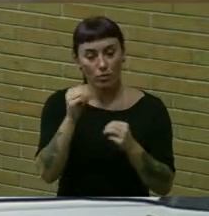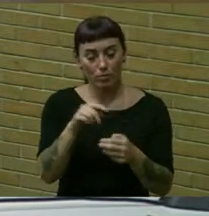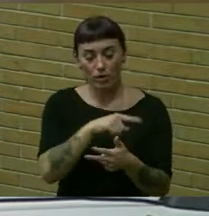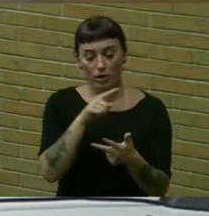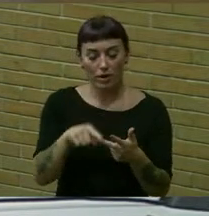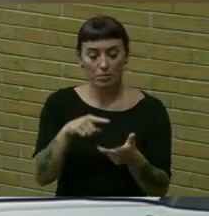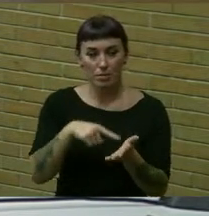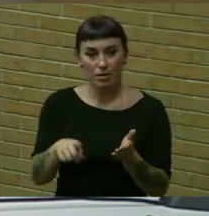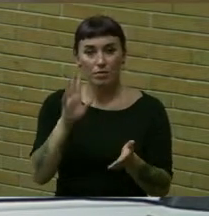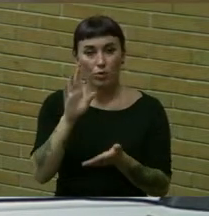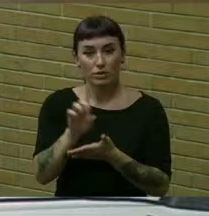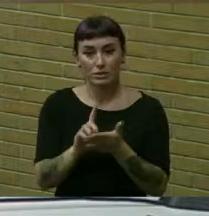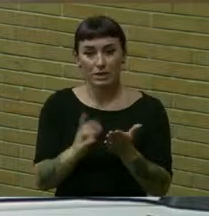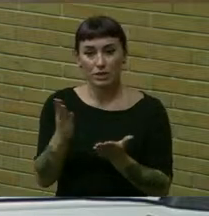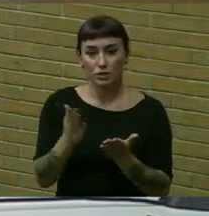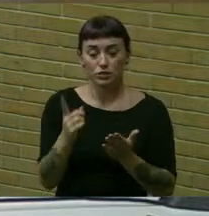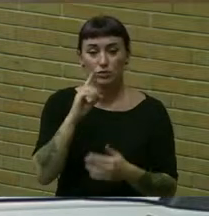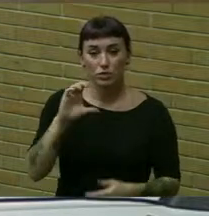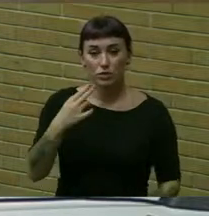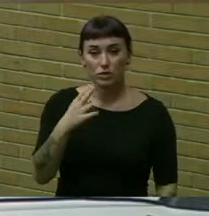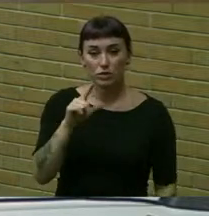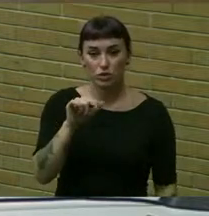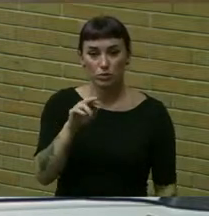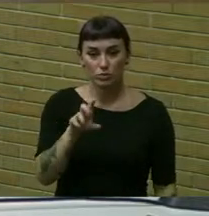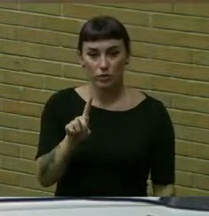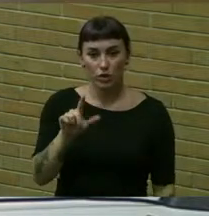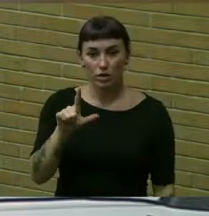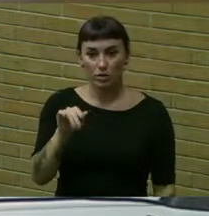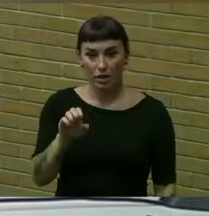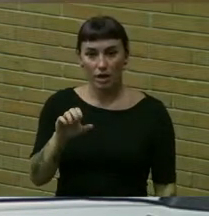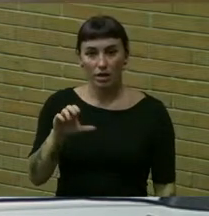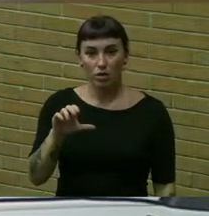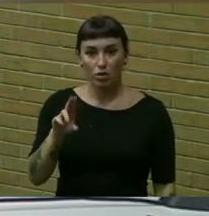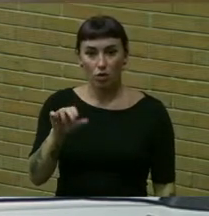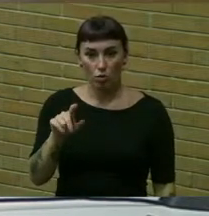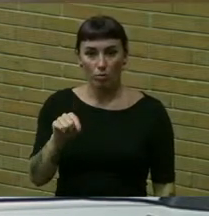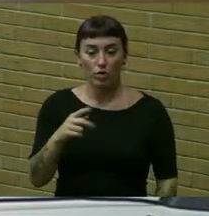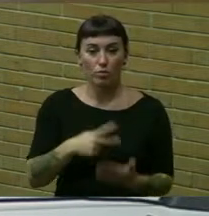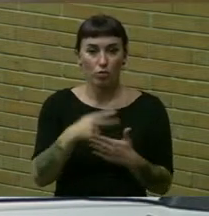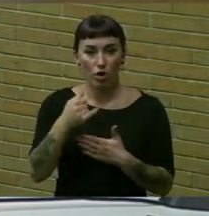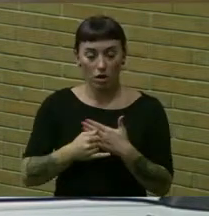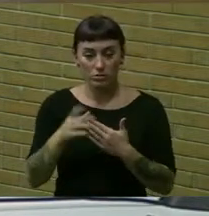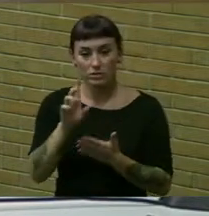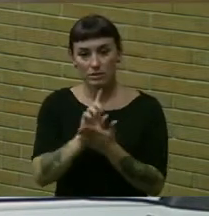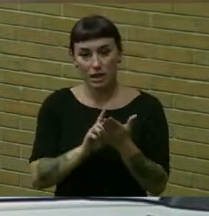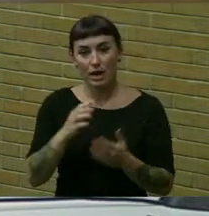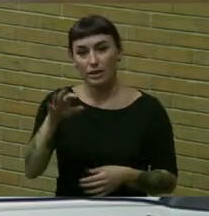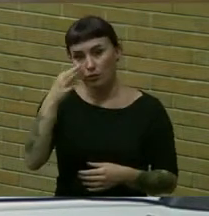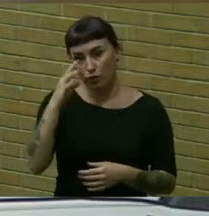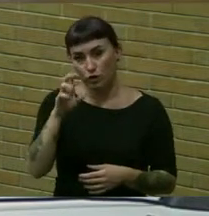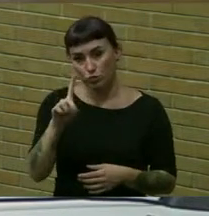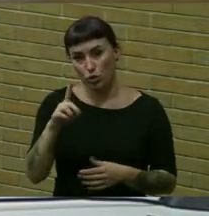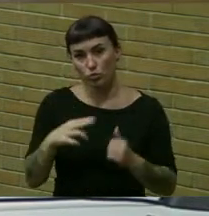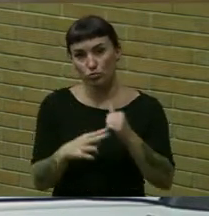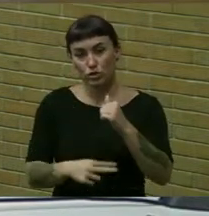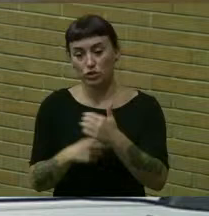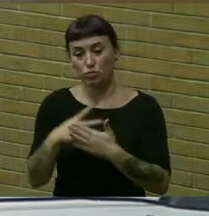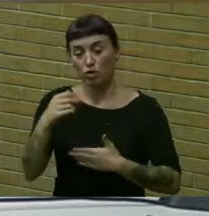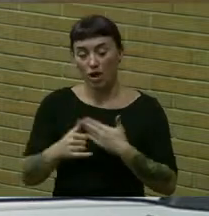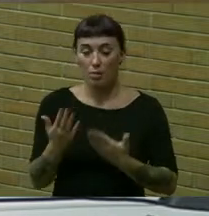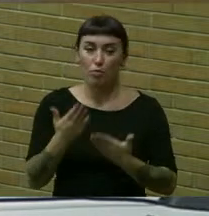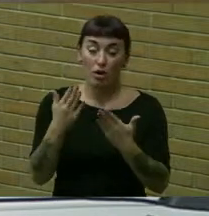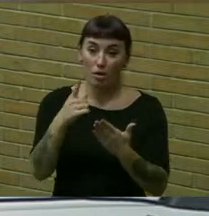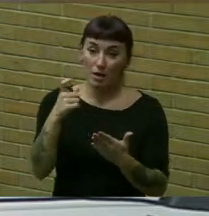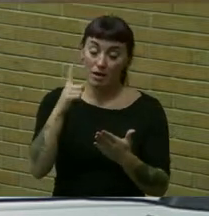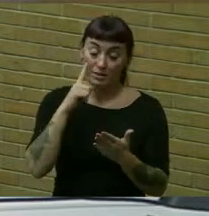for design services for the chumsford lane culvert project and design and the french road bridge project i brought that one up because i